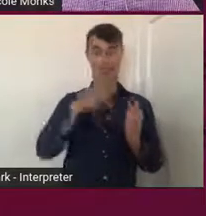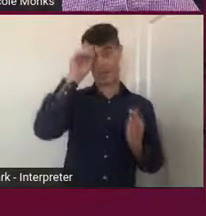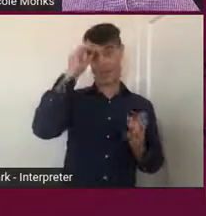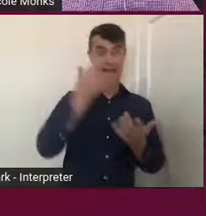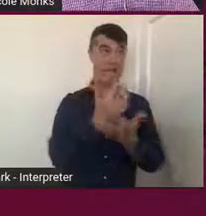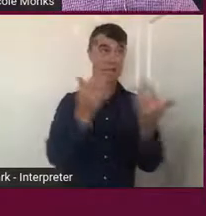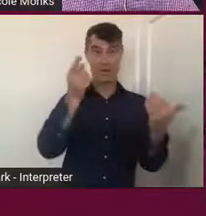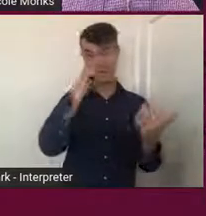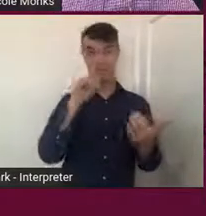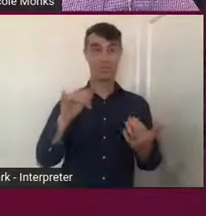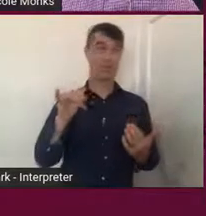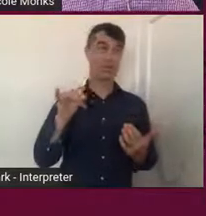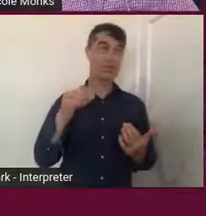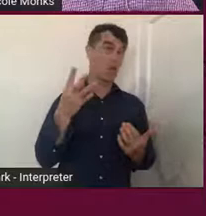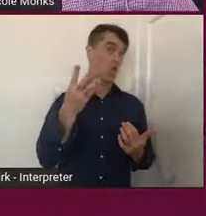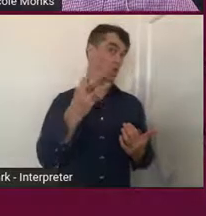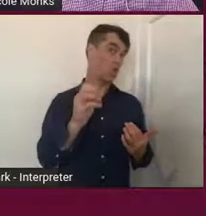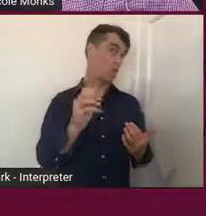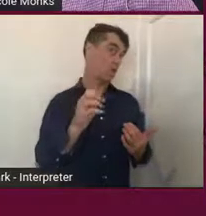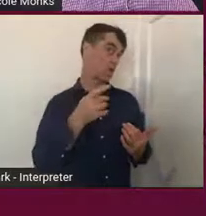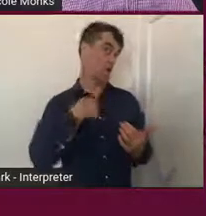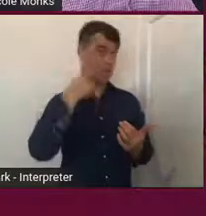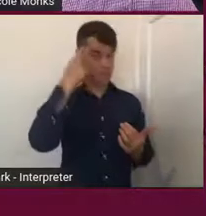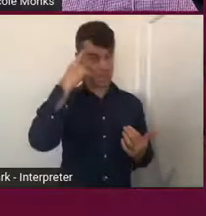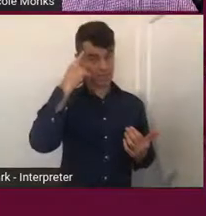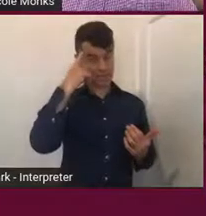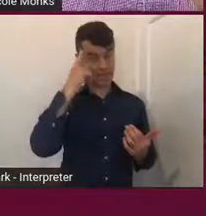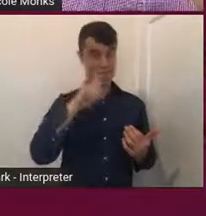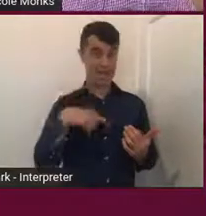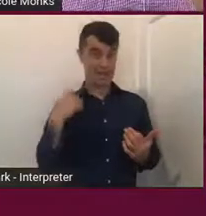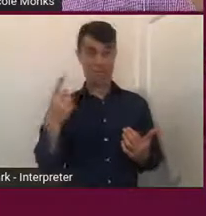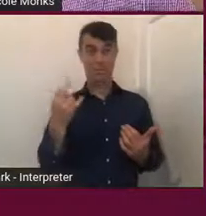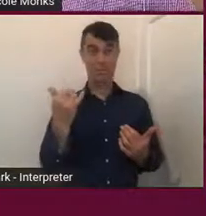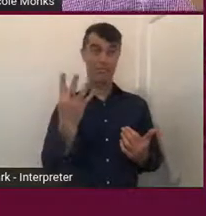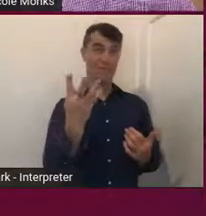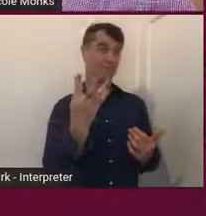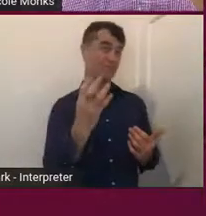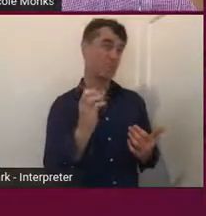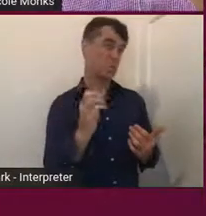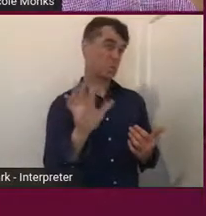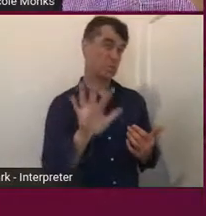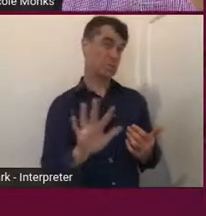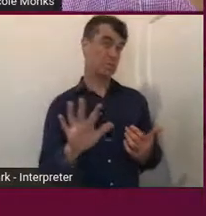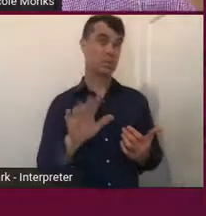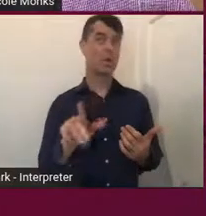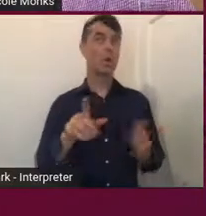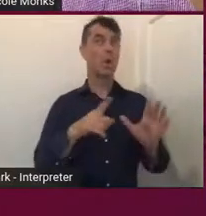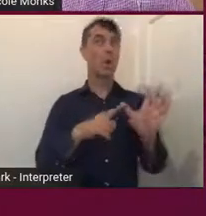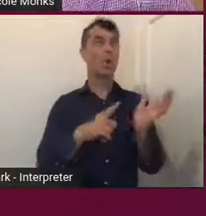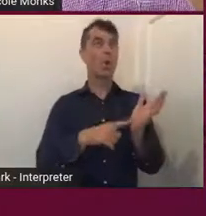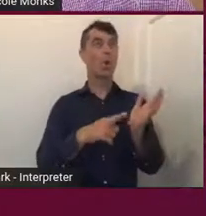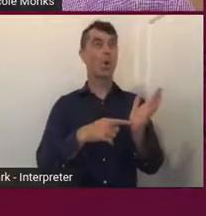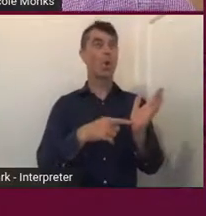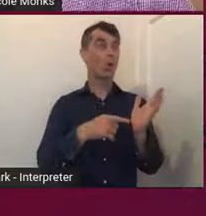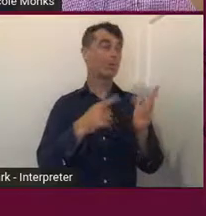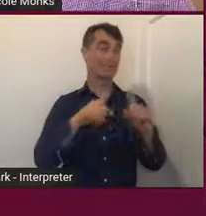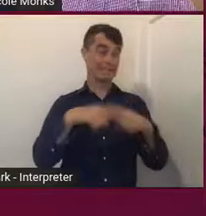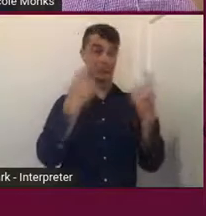probably about 30, I think, of us there, maybe 40 even. And it was all intergenerational.